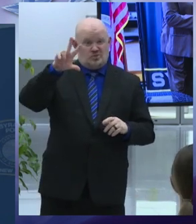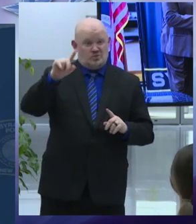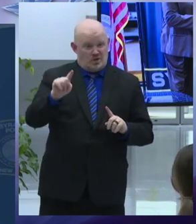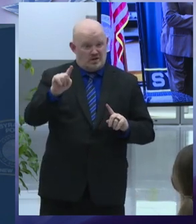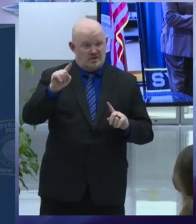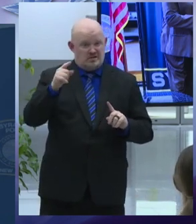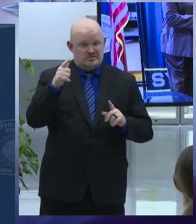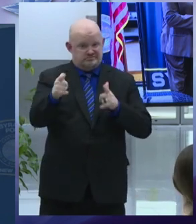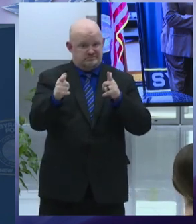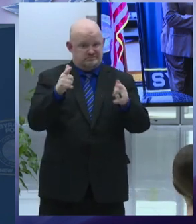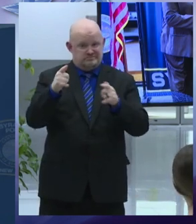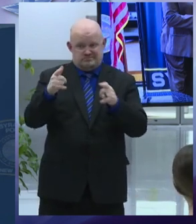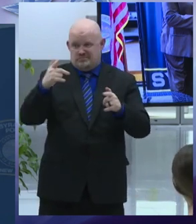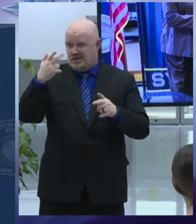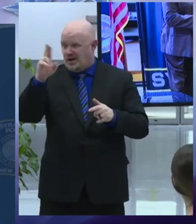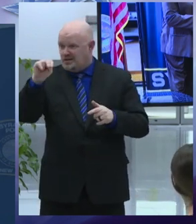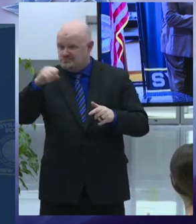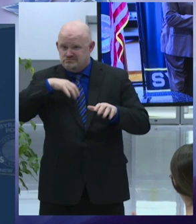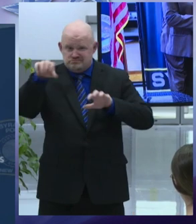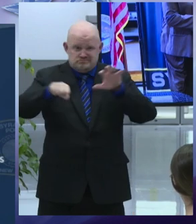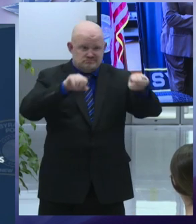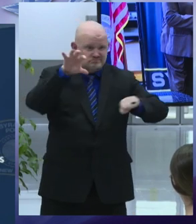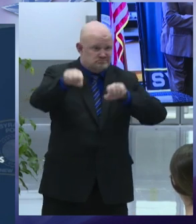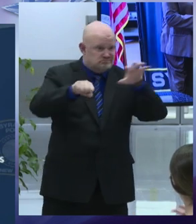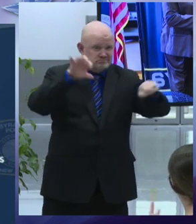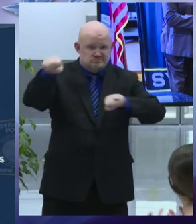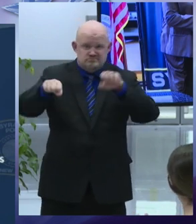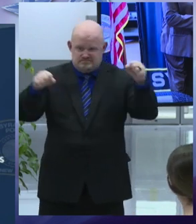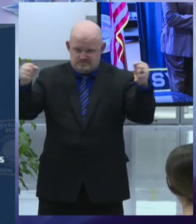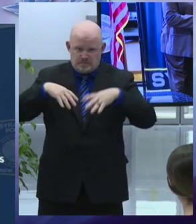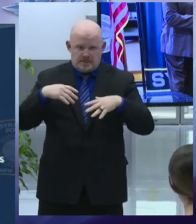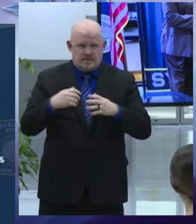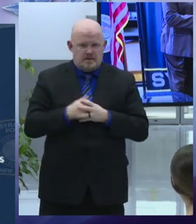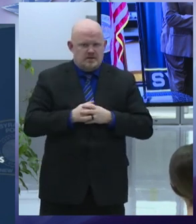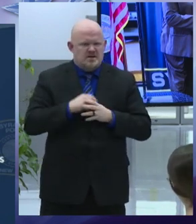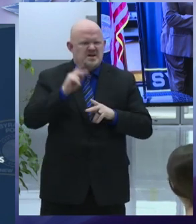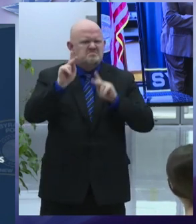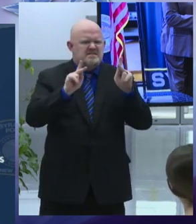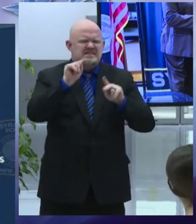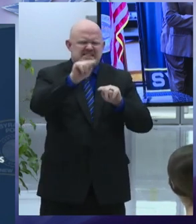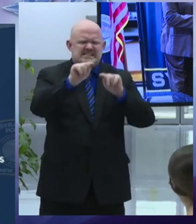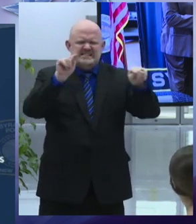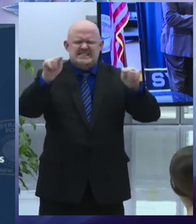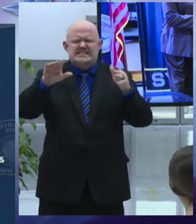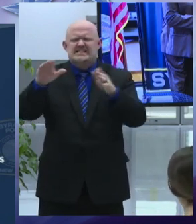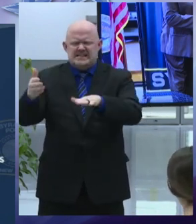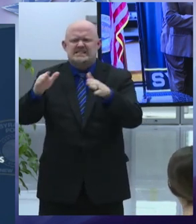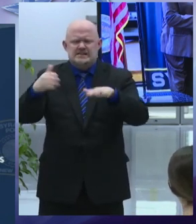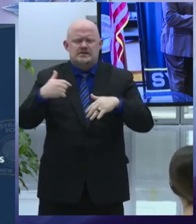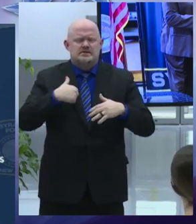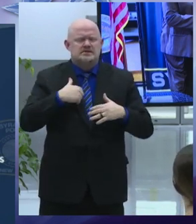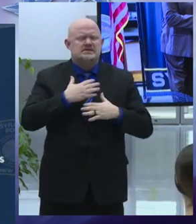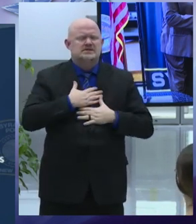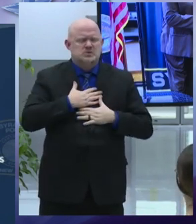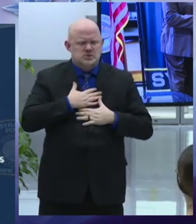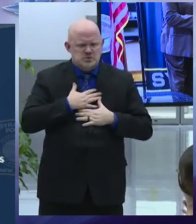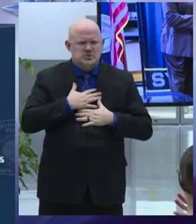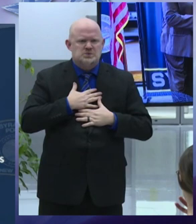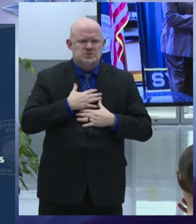in 2022 we will bring on two new police academy classes the next beginning in just a few weeks